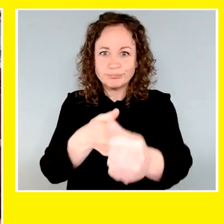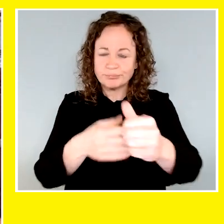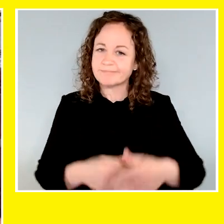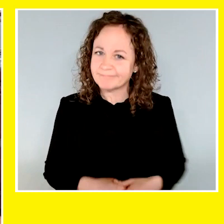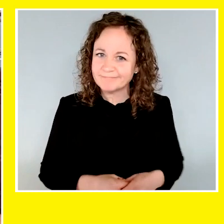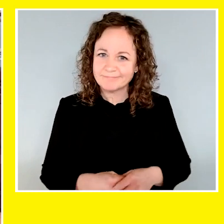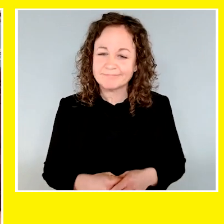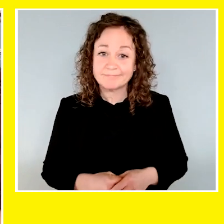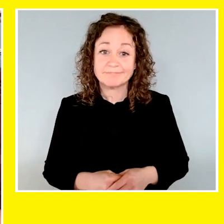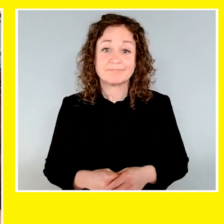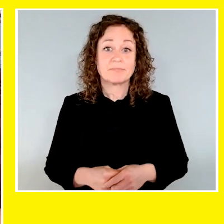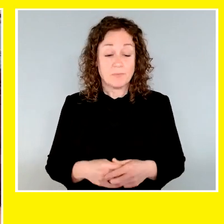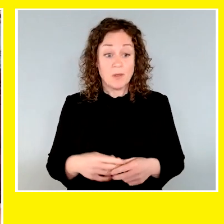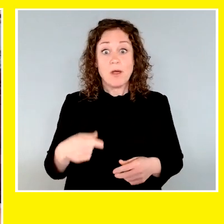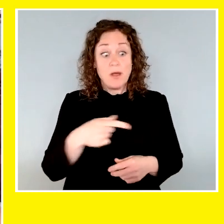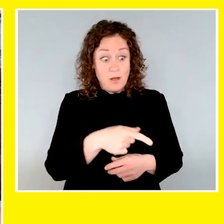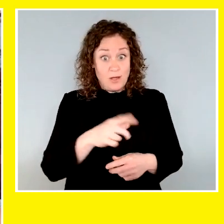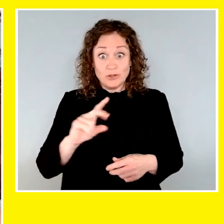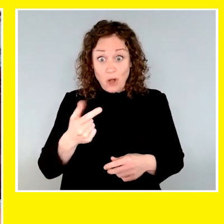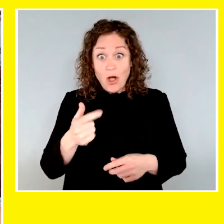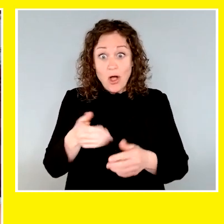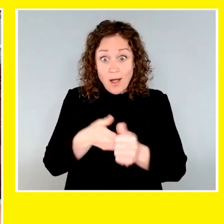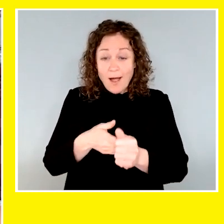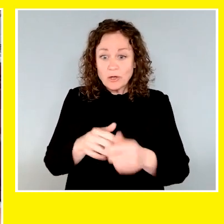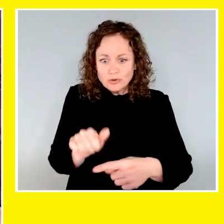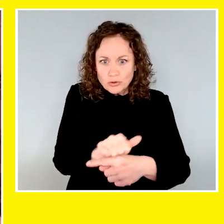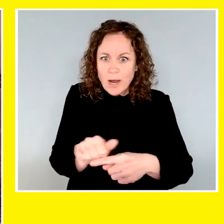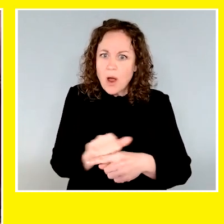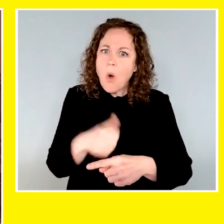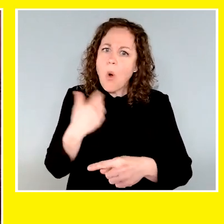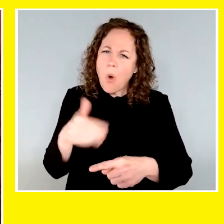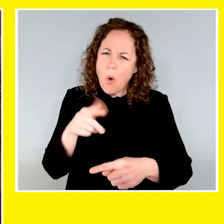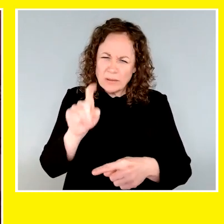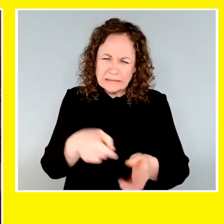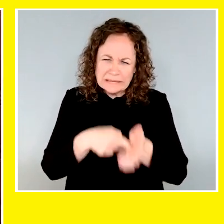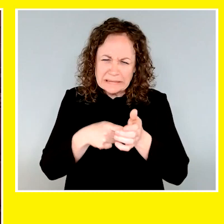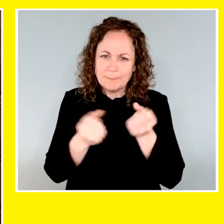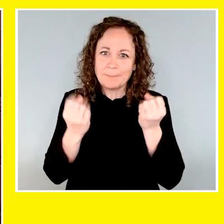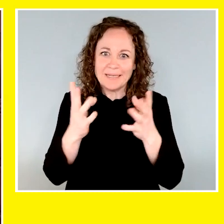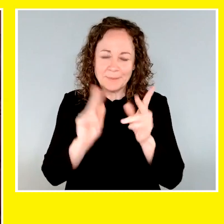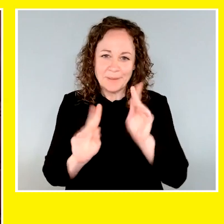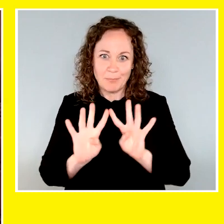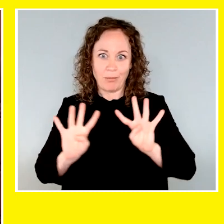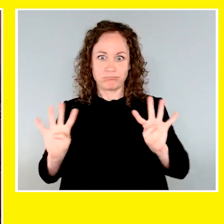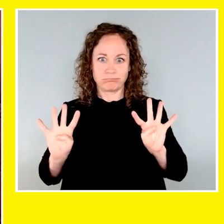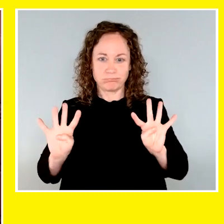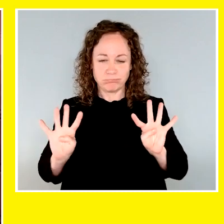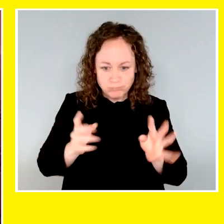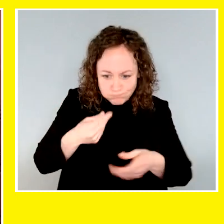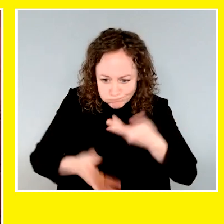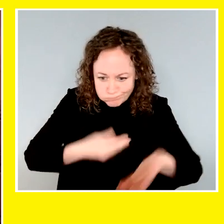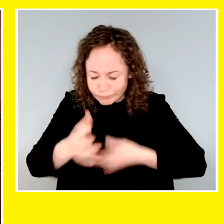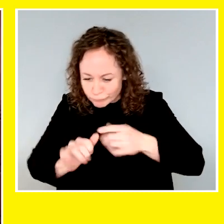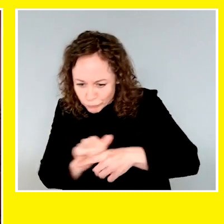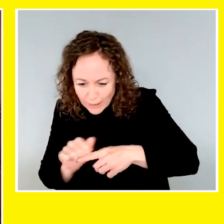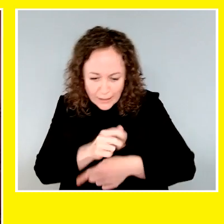place. There's no doubt that an army is needed to train a guide dog. And I would like to say